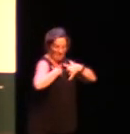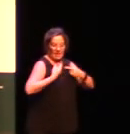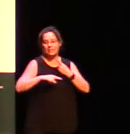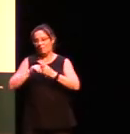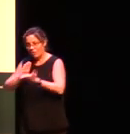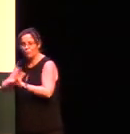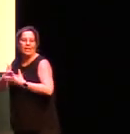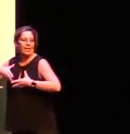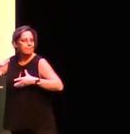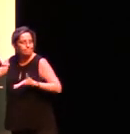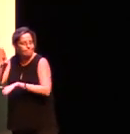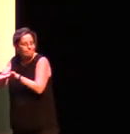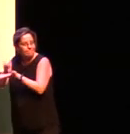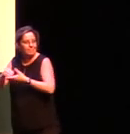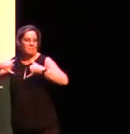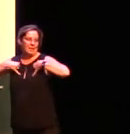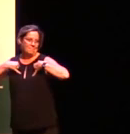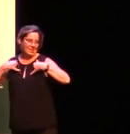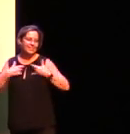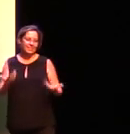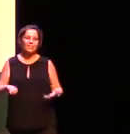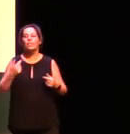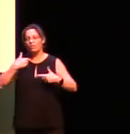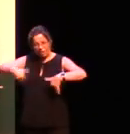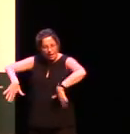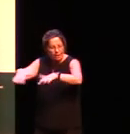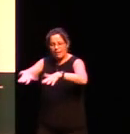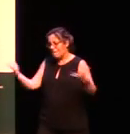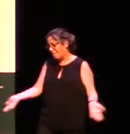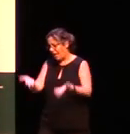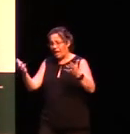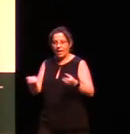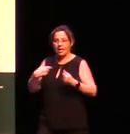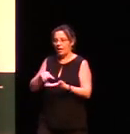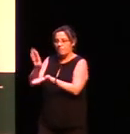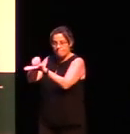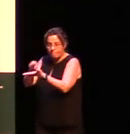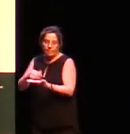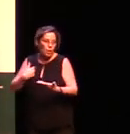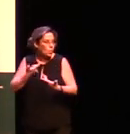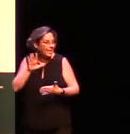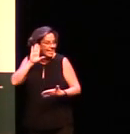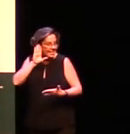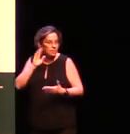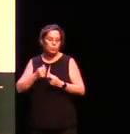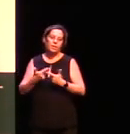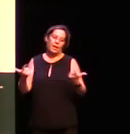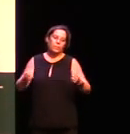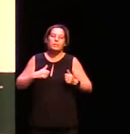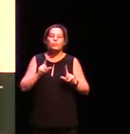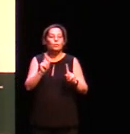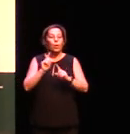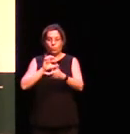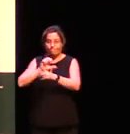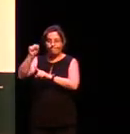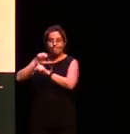we go out bush with the caregivers and the kids run around and play and we listen to their language well what have we found well the